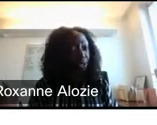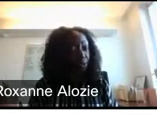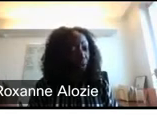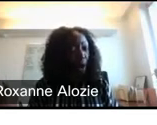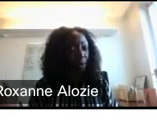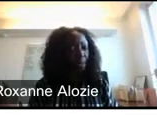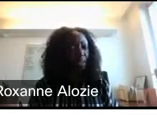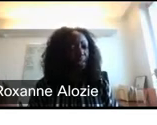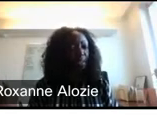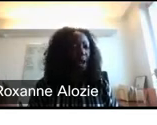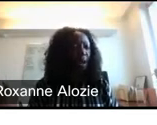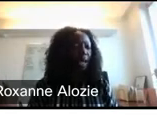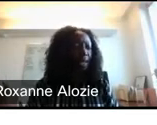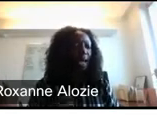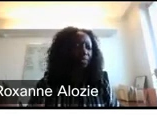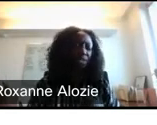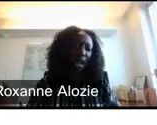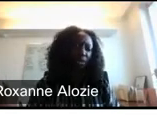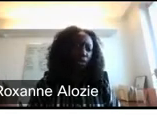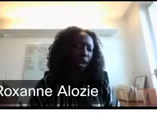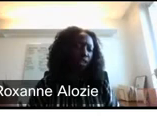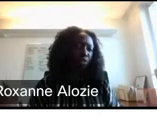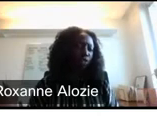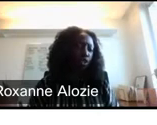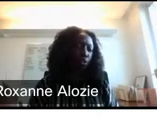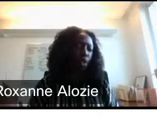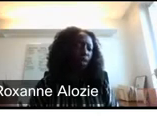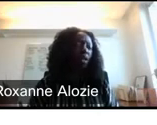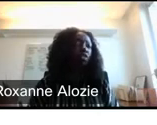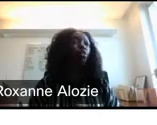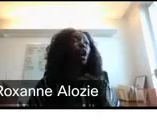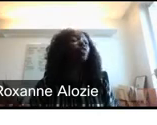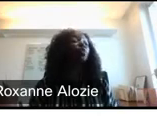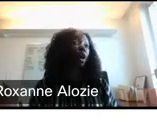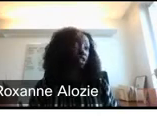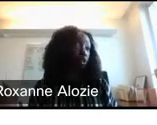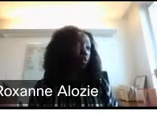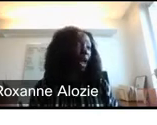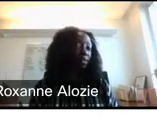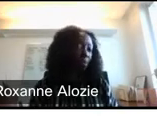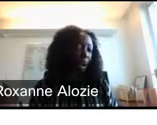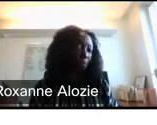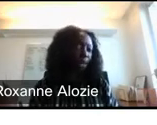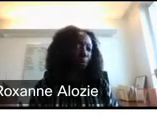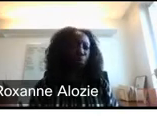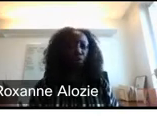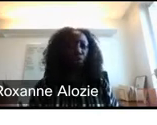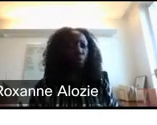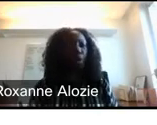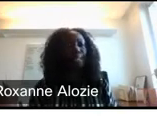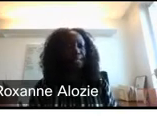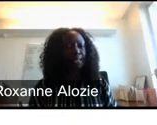eligibility requirements, and then kind of see how this project fits with, you know, the other projects that we have in our pipeline.